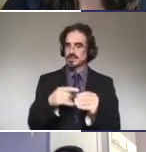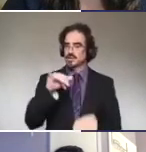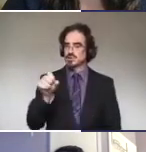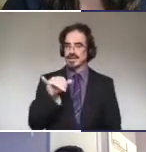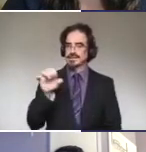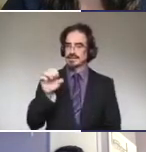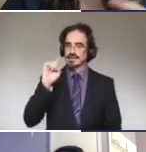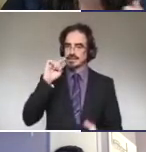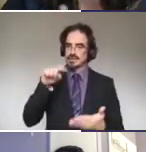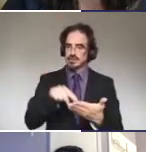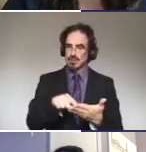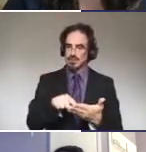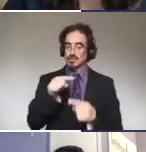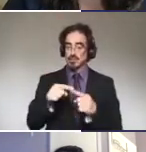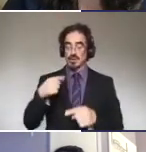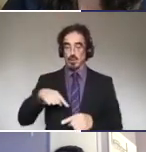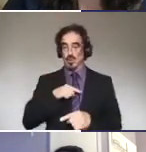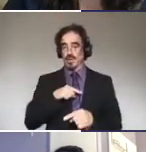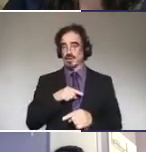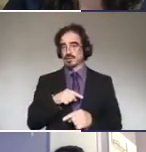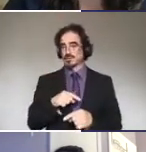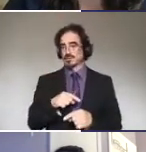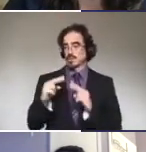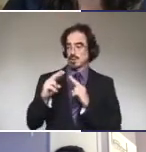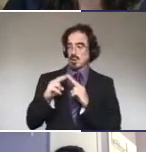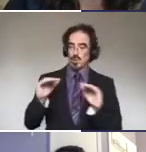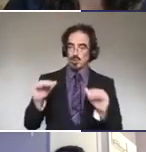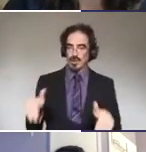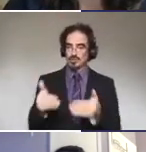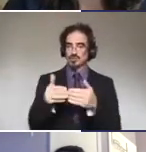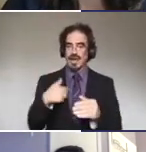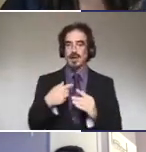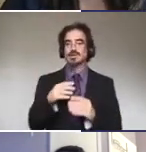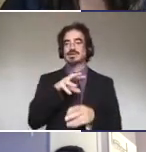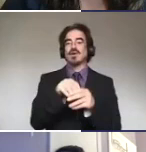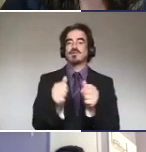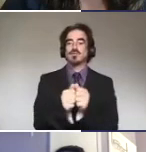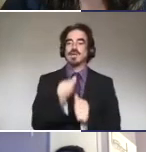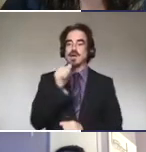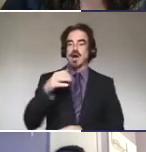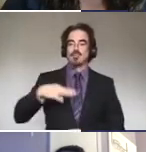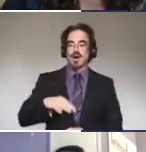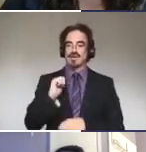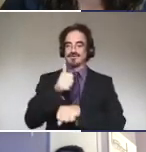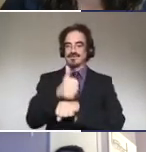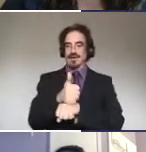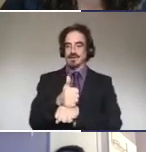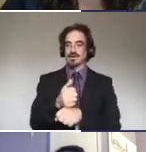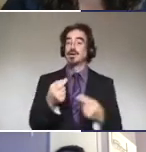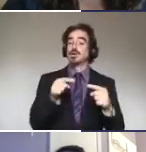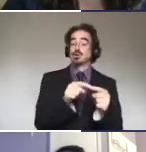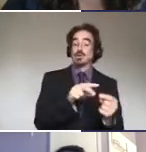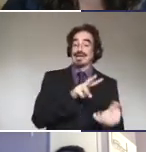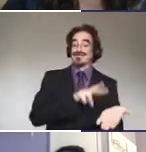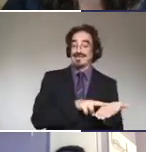we, um, go introduced is that I was in part of a nonprofit founding. Um, during vet school, I had